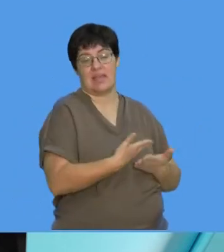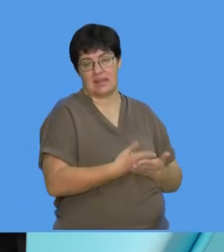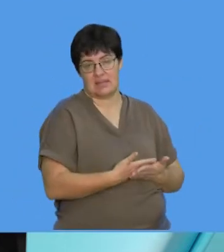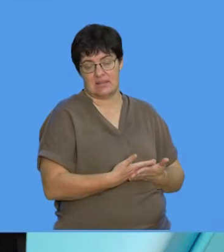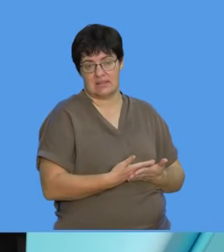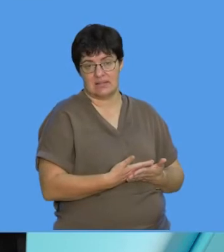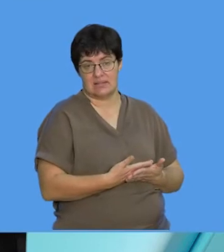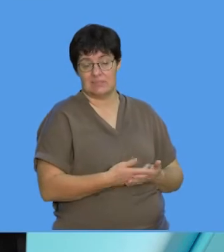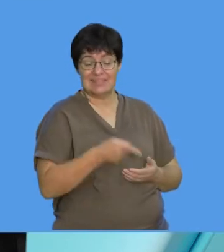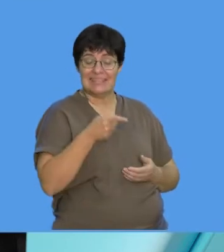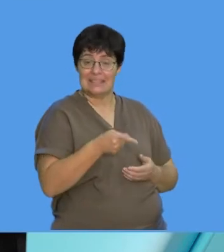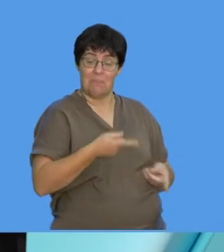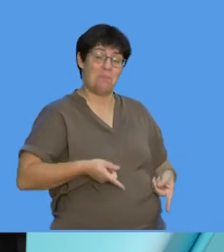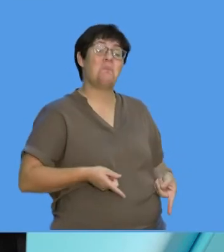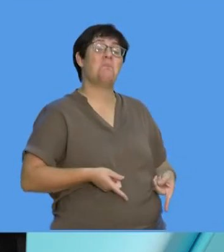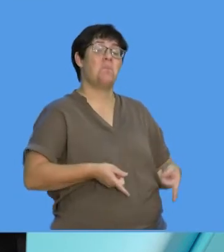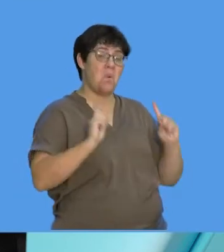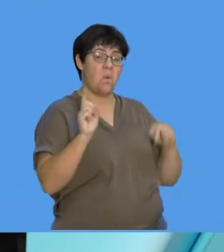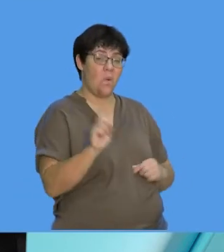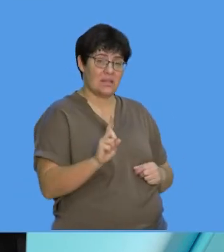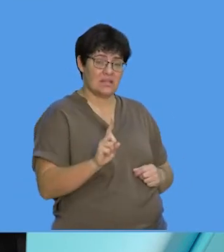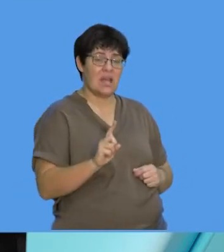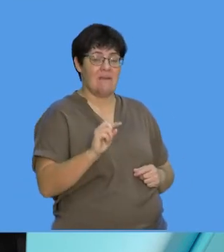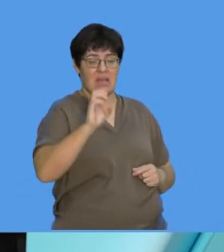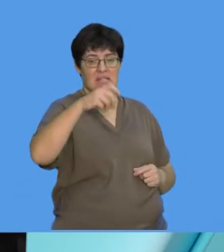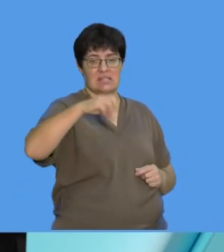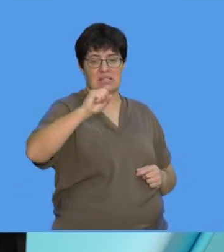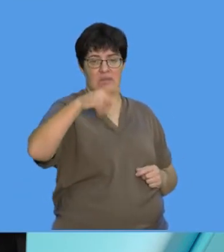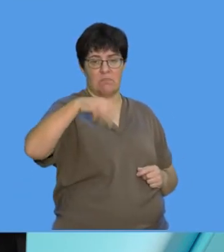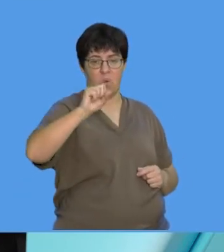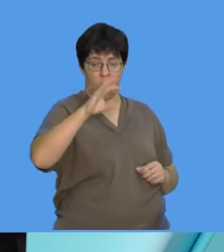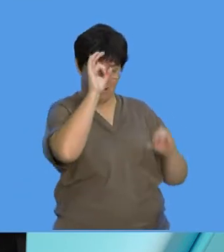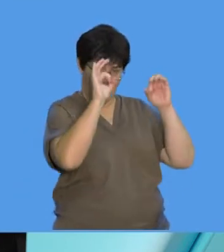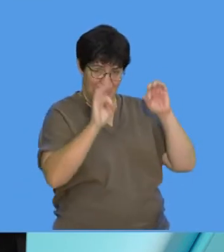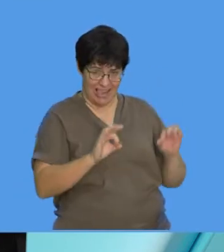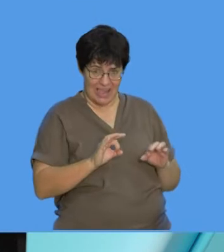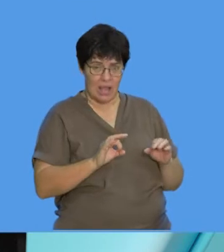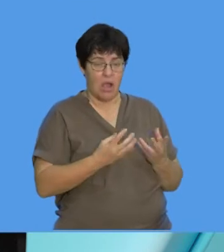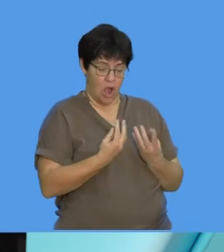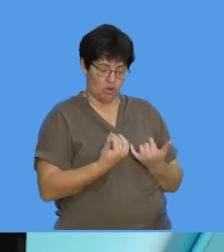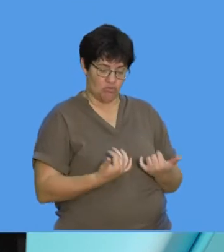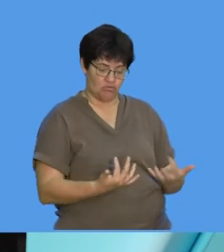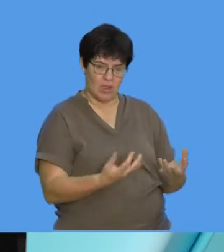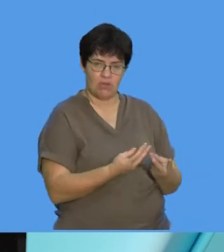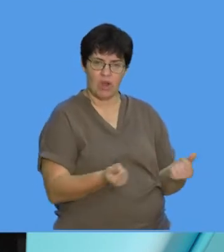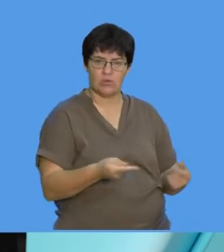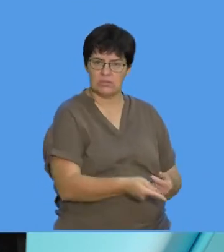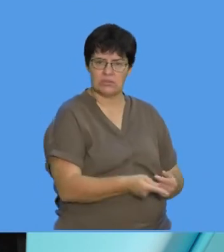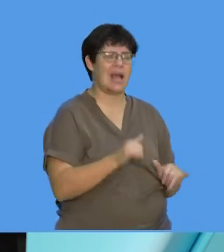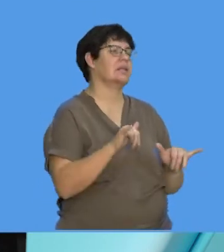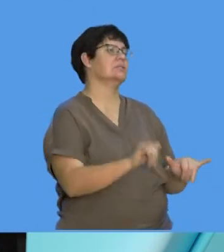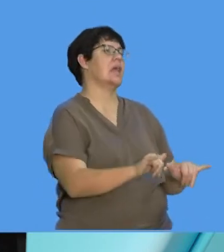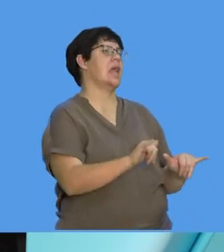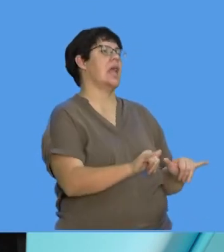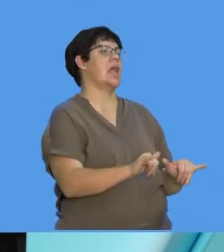but it can, what this one is so dangerous with? It forms those spores and it lies in the ground for up to 20